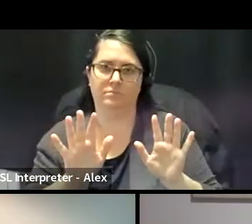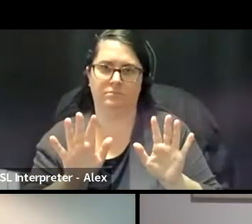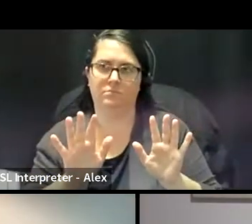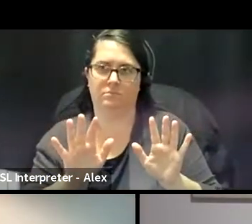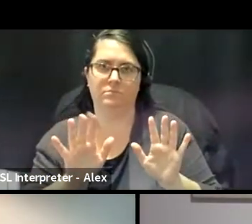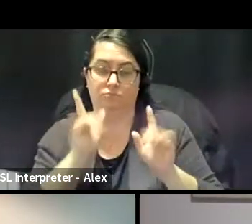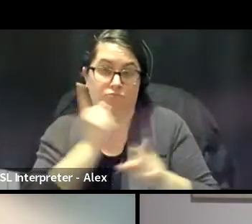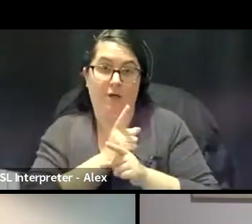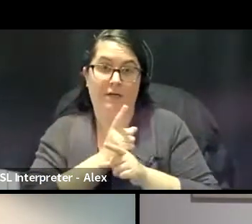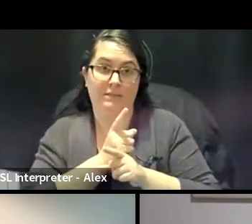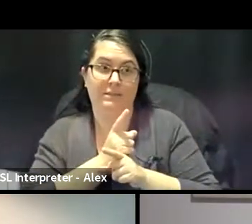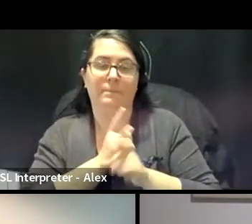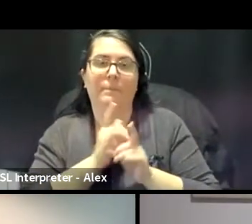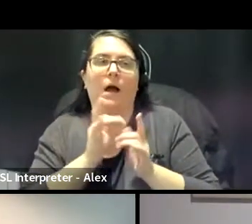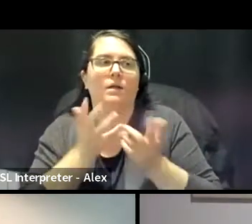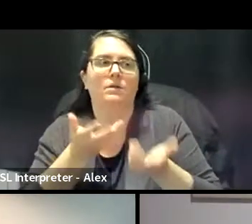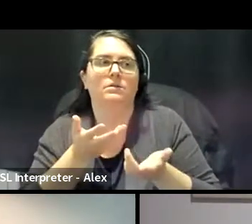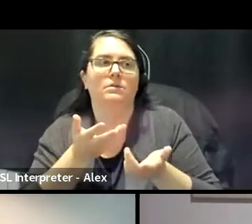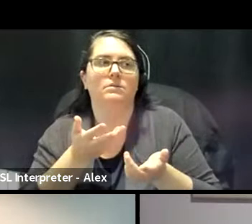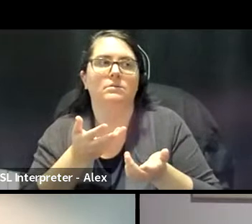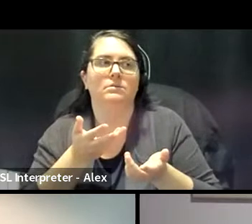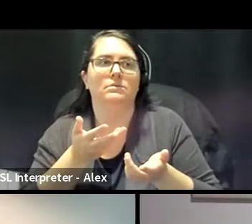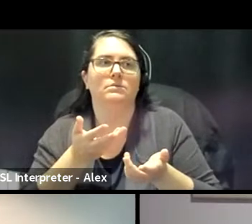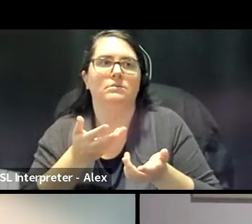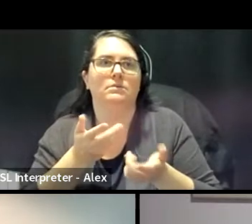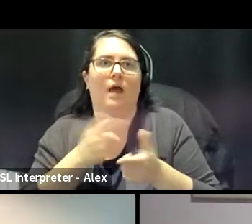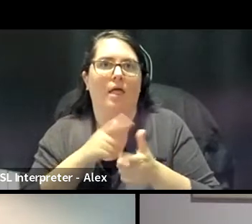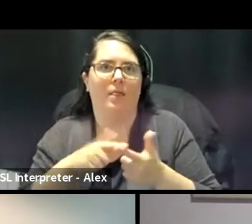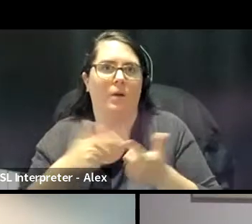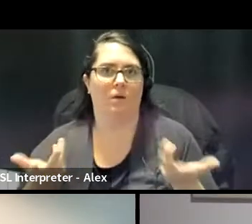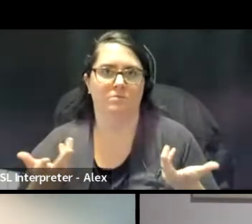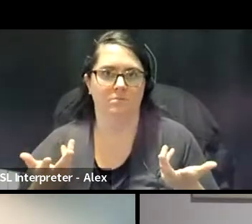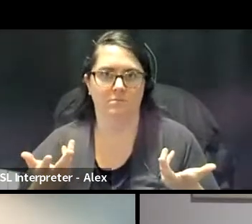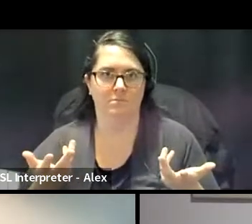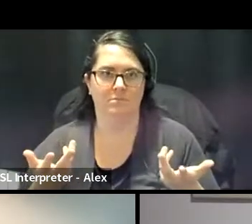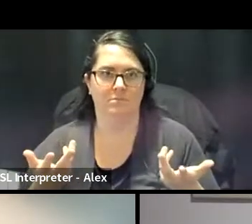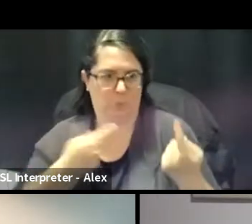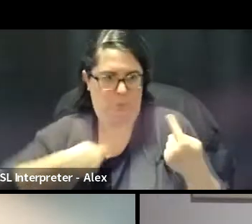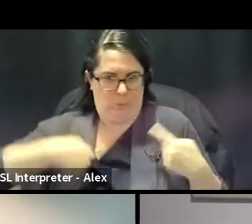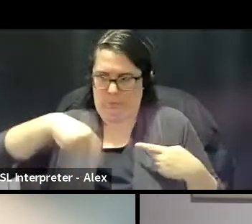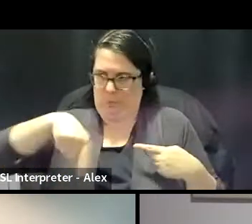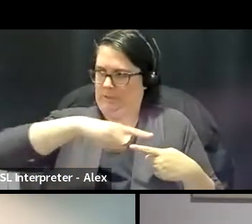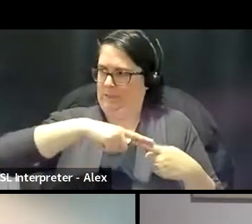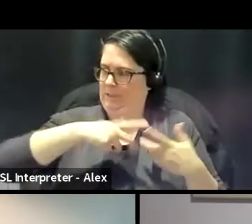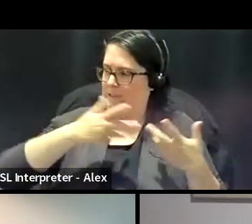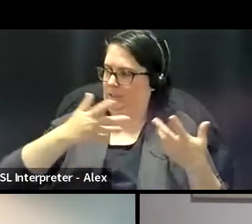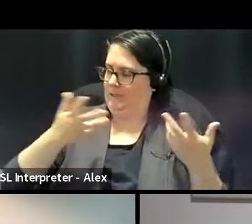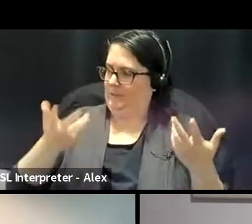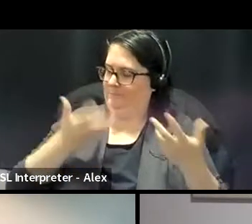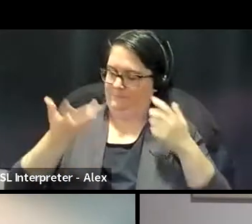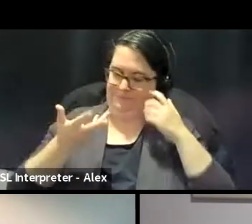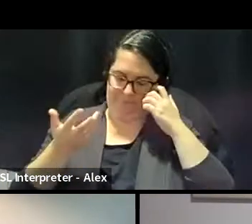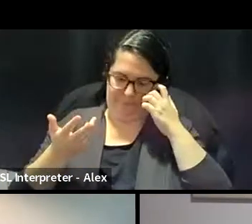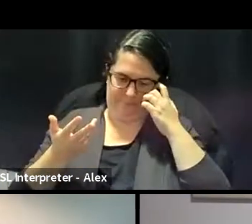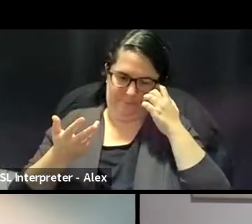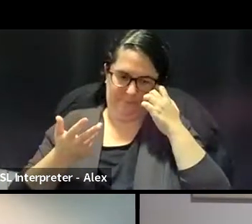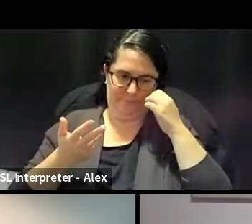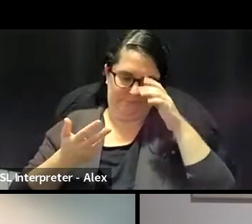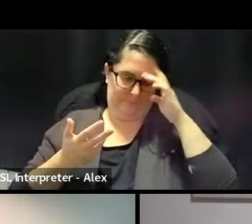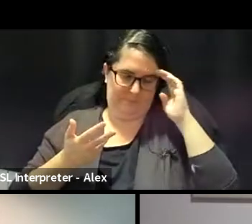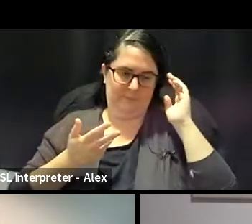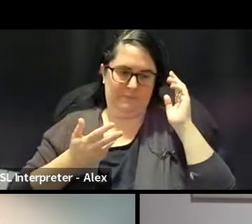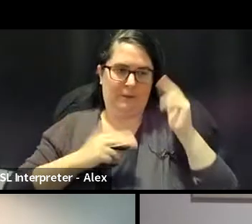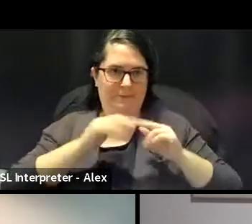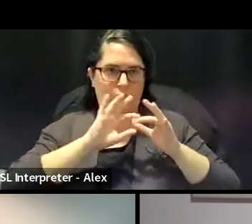then, how then, then do we, you know, um, how then do we, uh, uh, build relations,